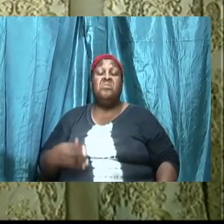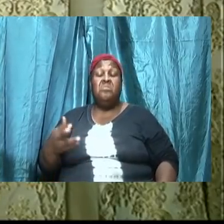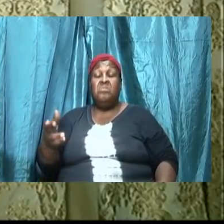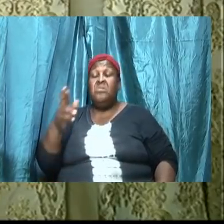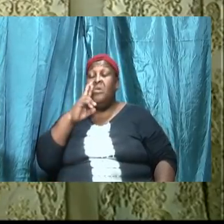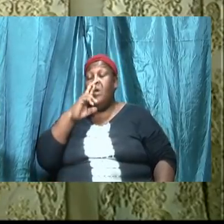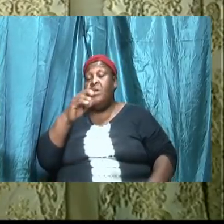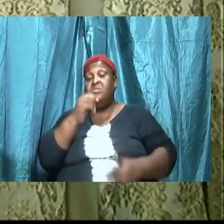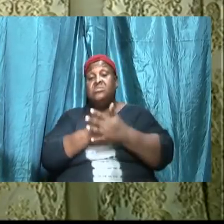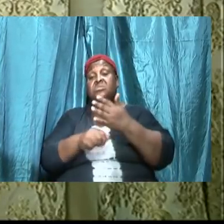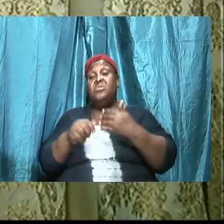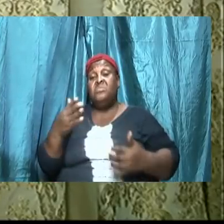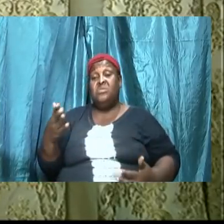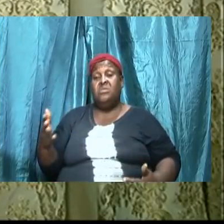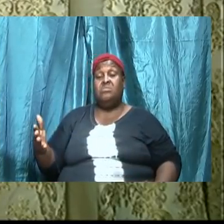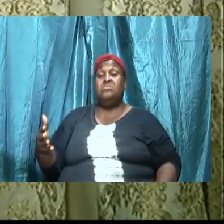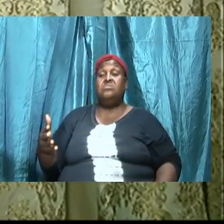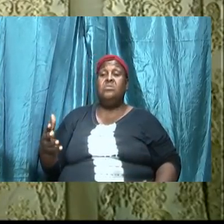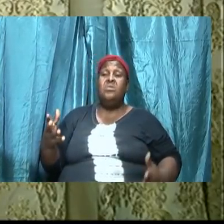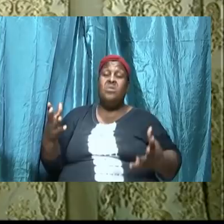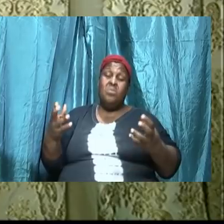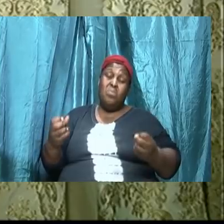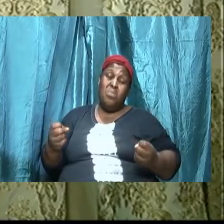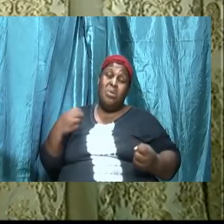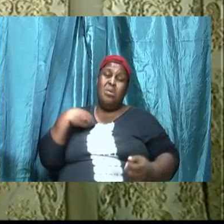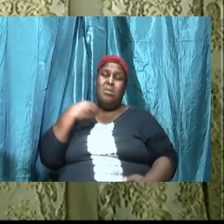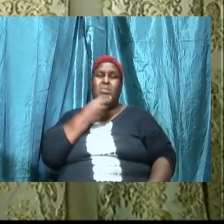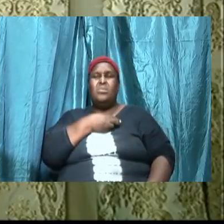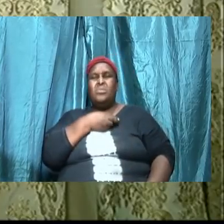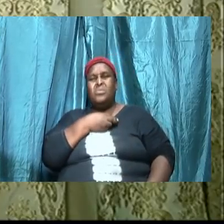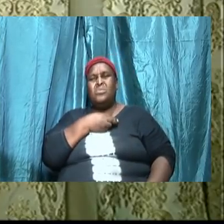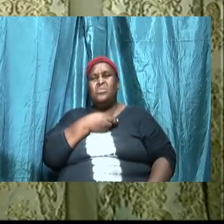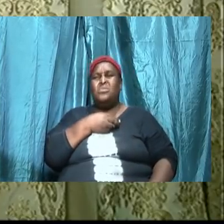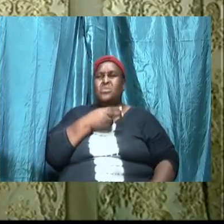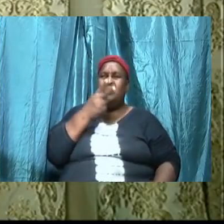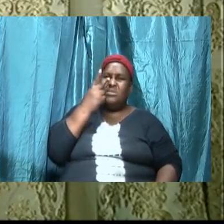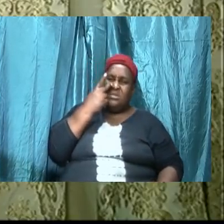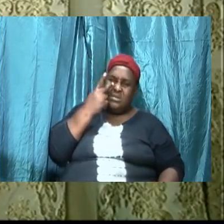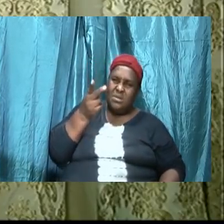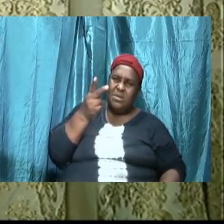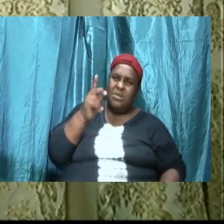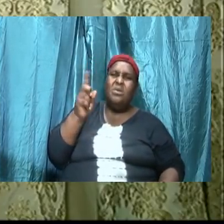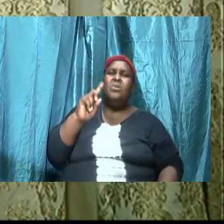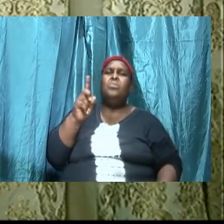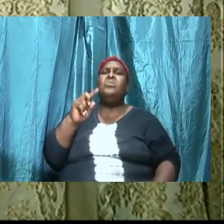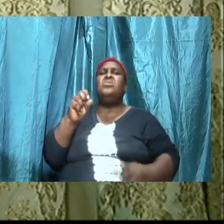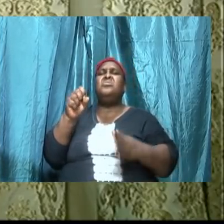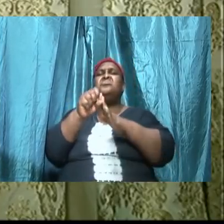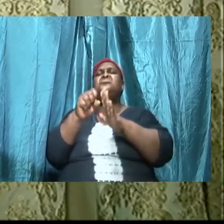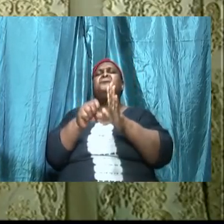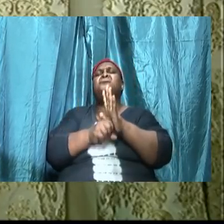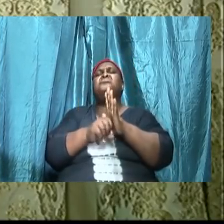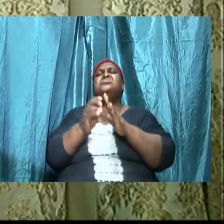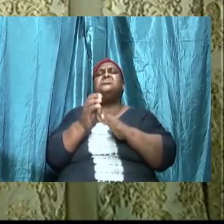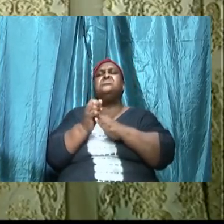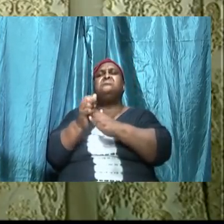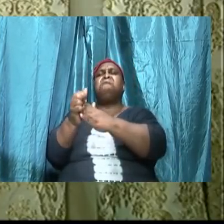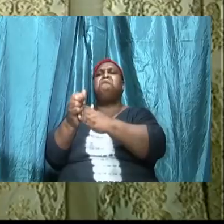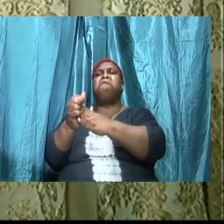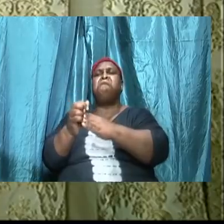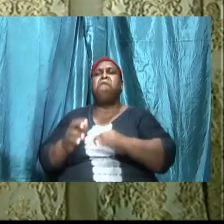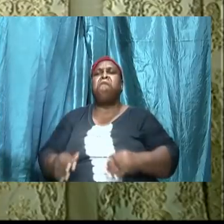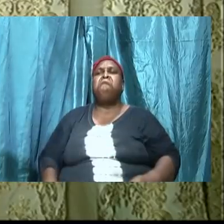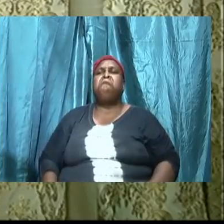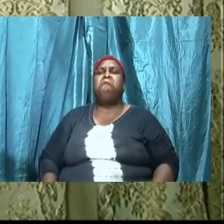things that I want us to capture I want us to see exactly where the scripture is leading immediately after Ephesians